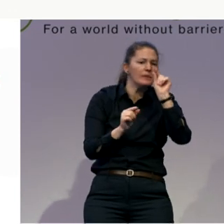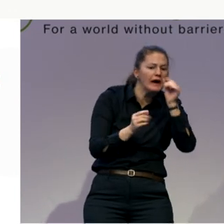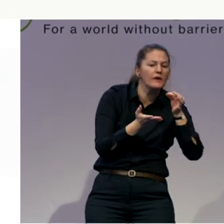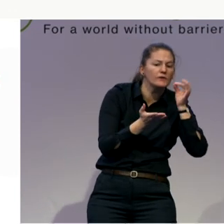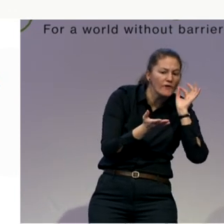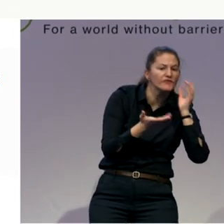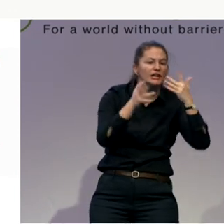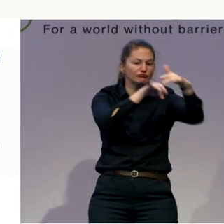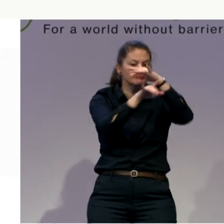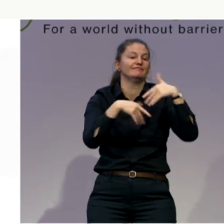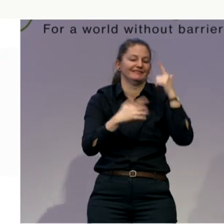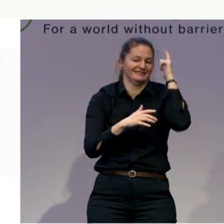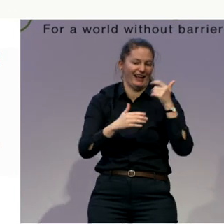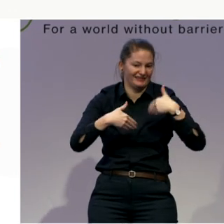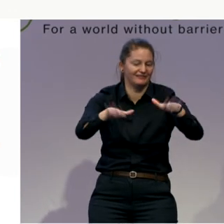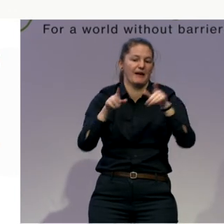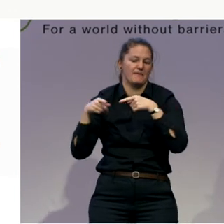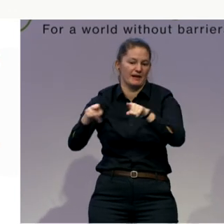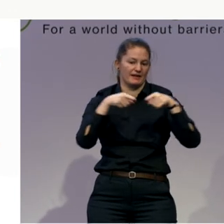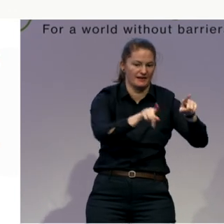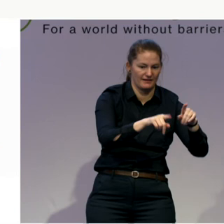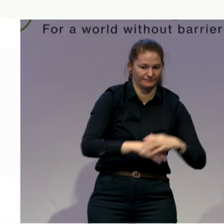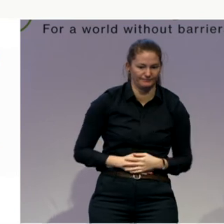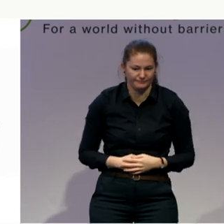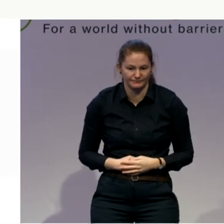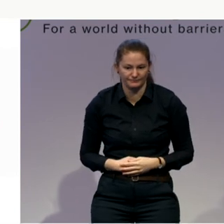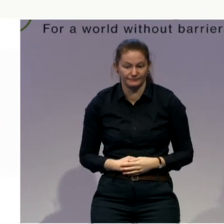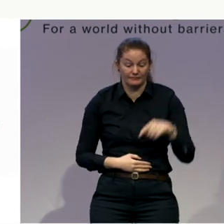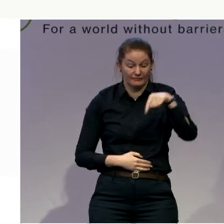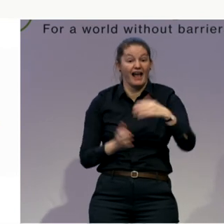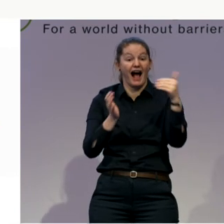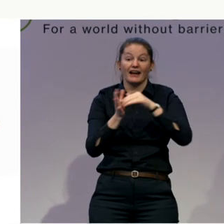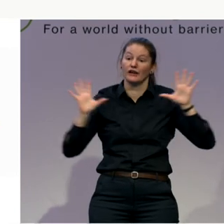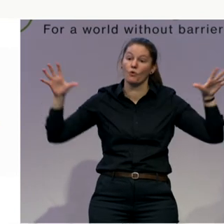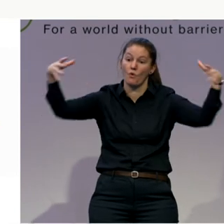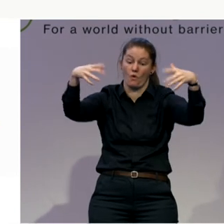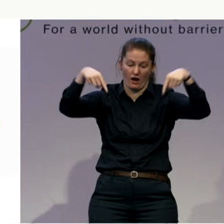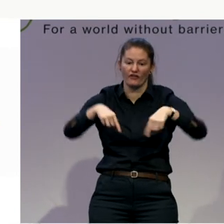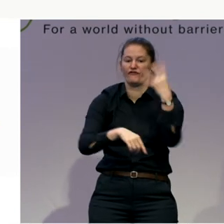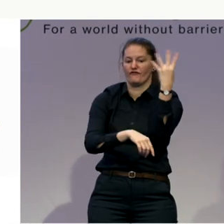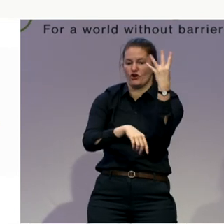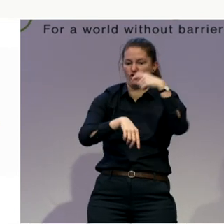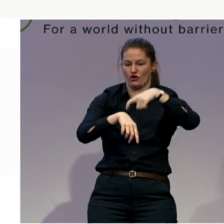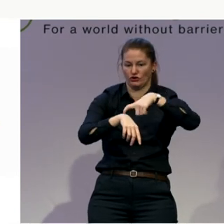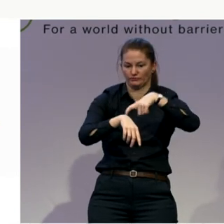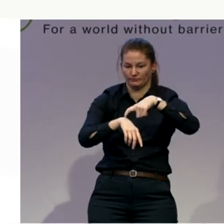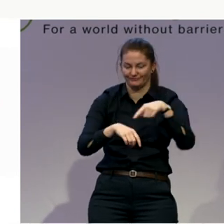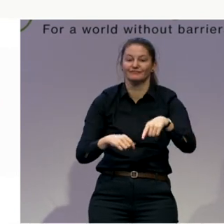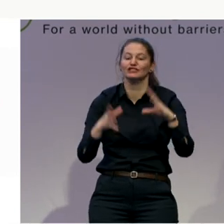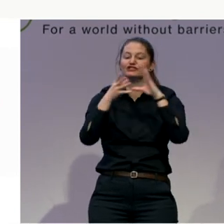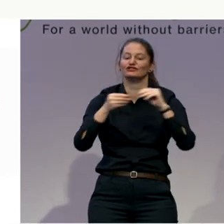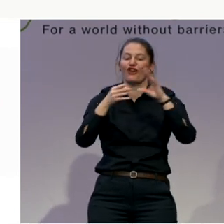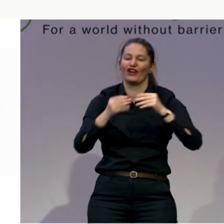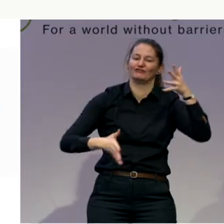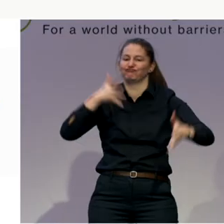back here in the room at four o'clock for our final storytelling session. So enjoy the next few hours. Take care.